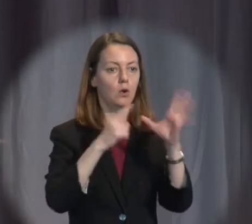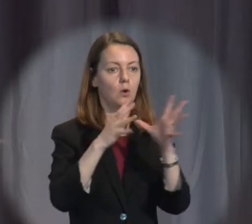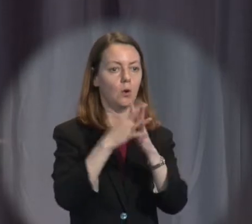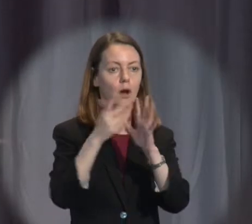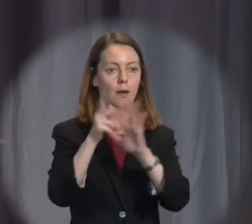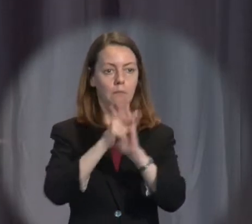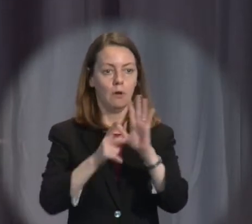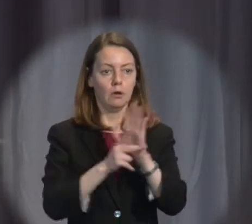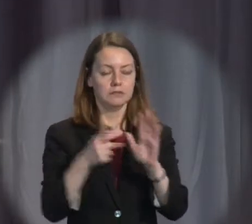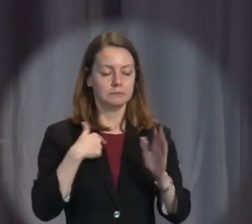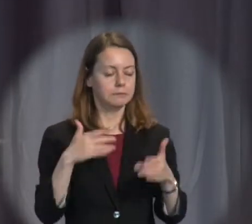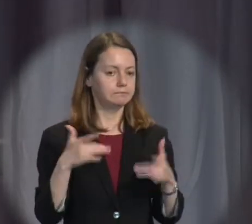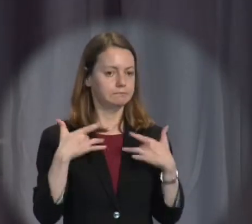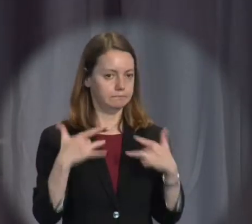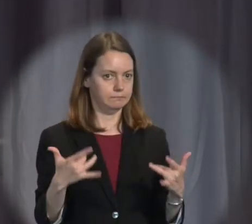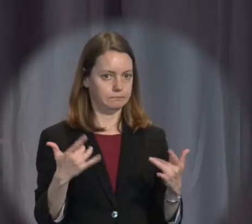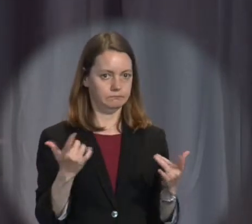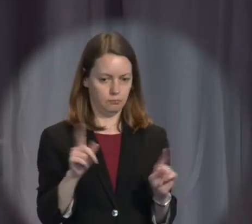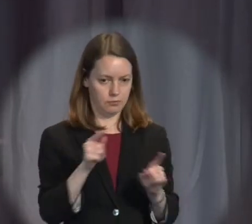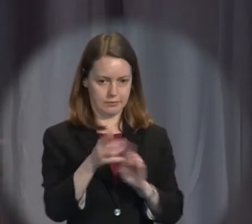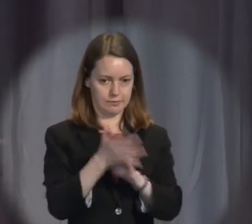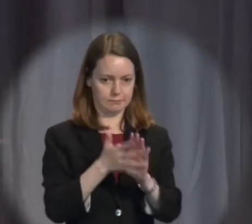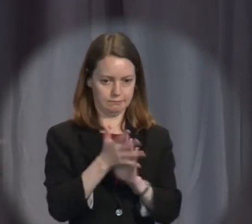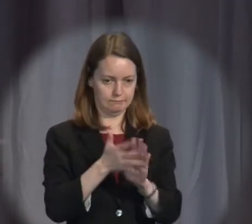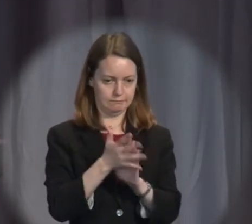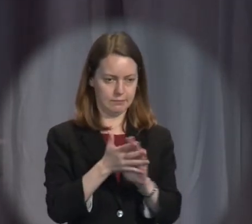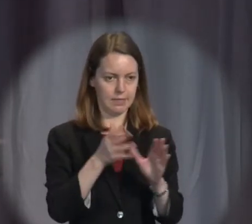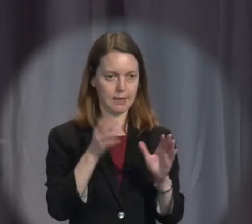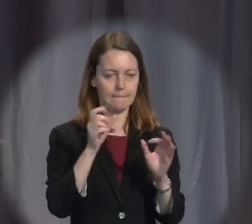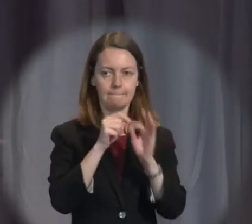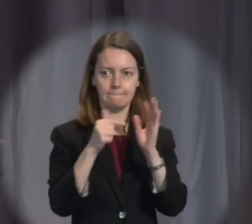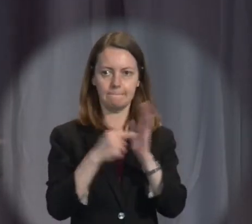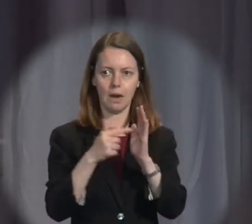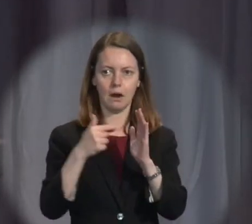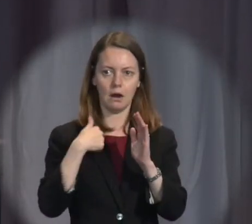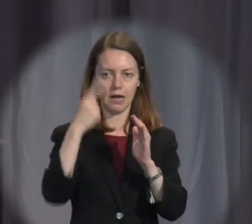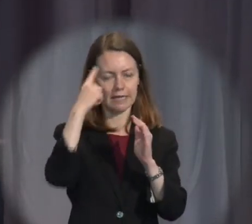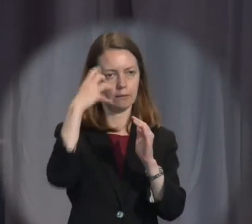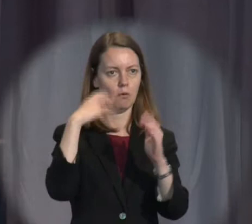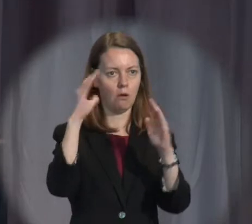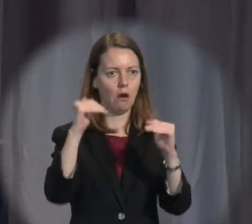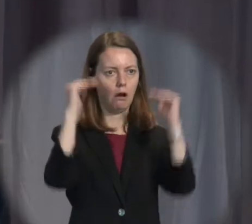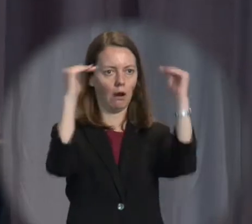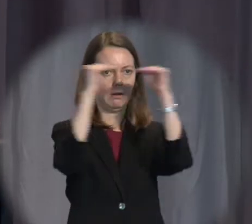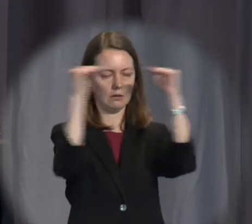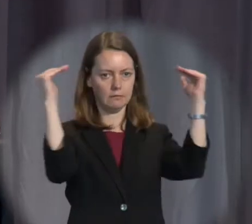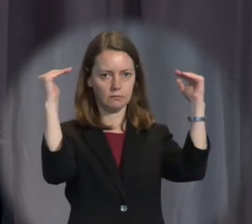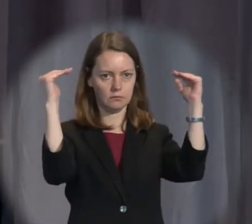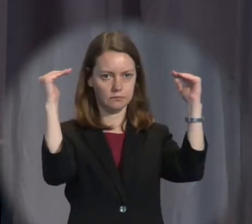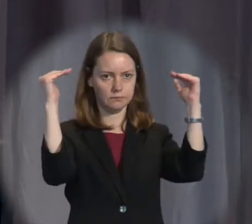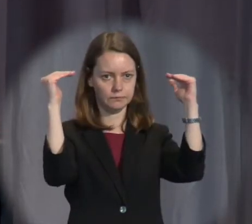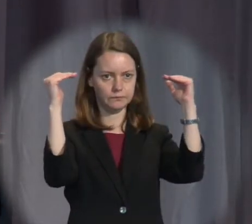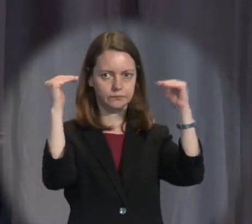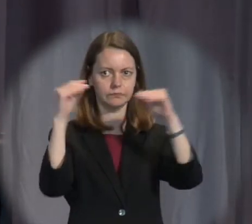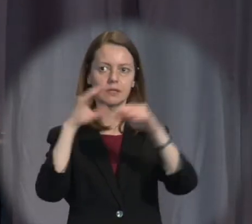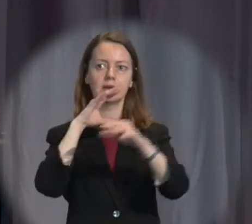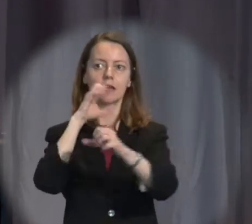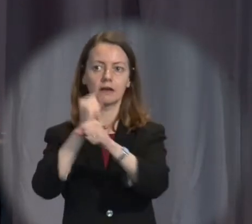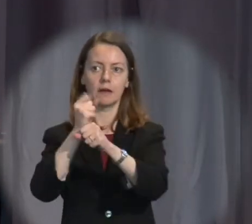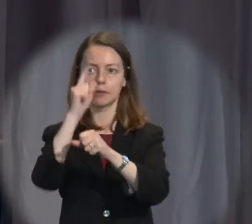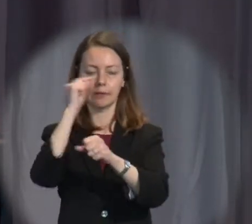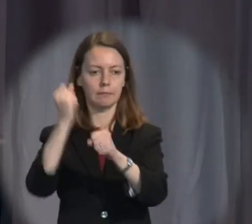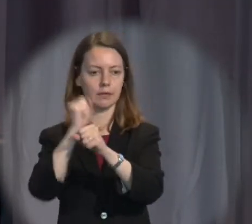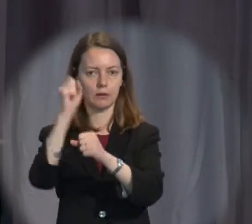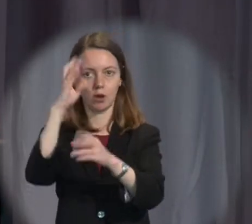but rather to make the point that we have few national benchmarks of legal jurisprudence for fundamental